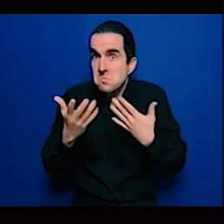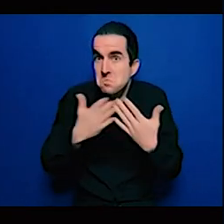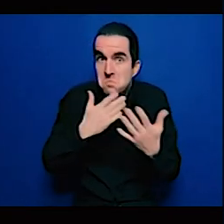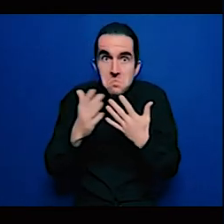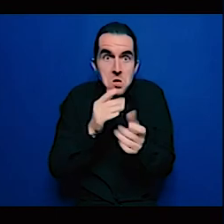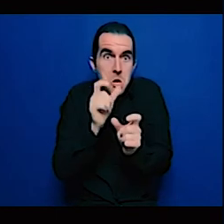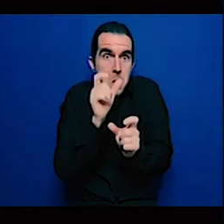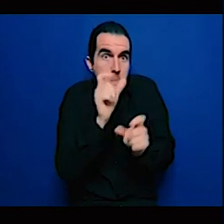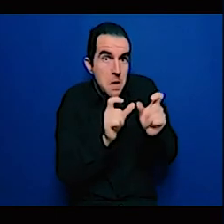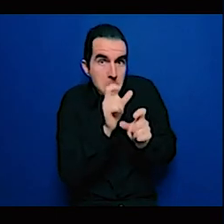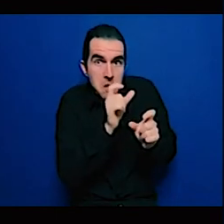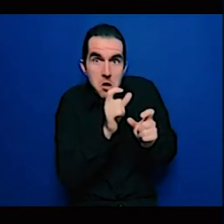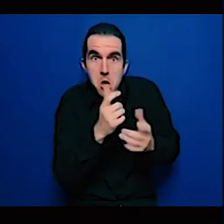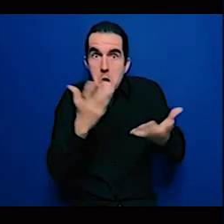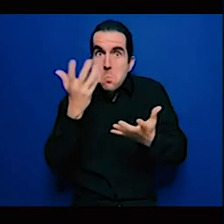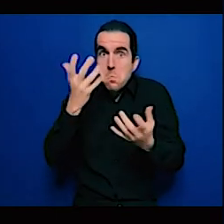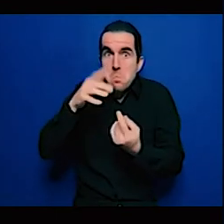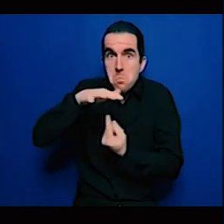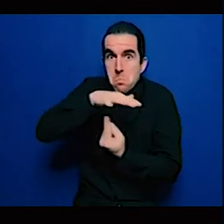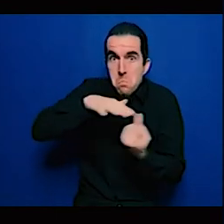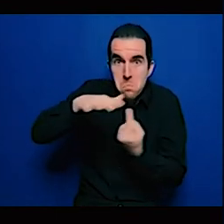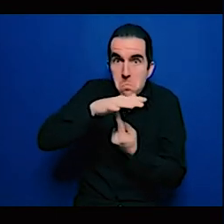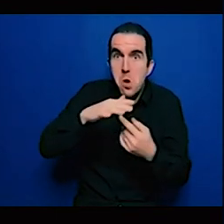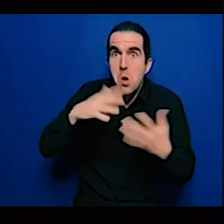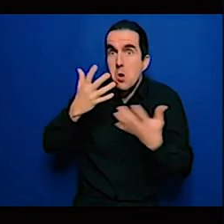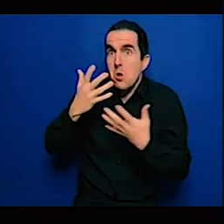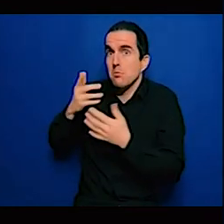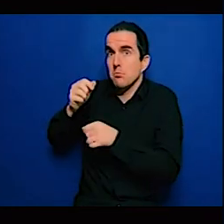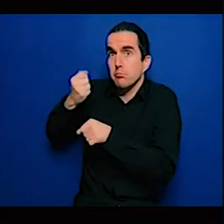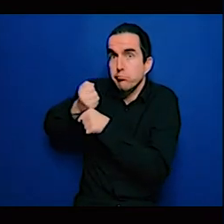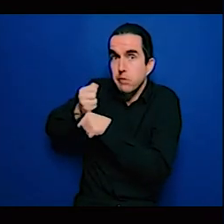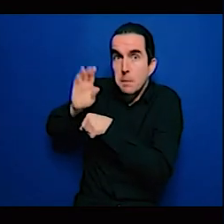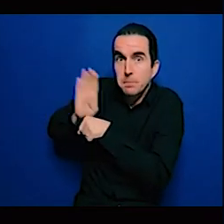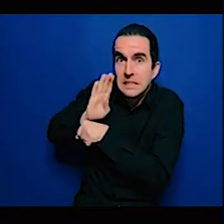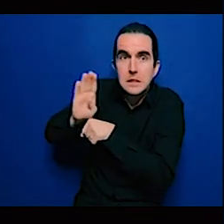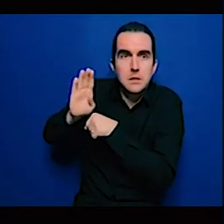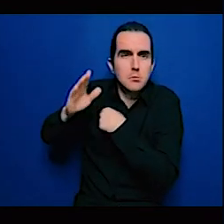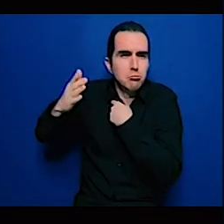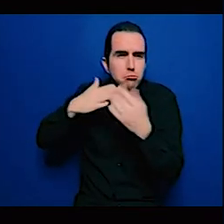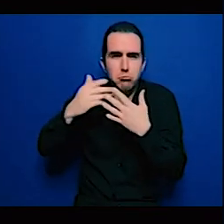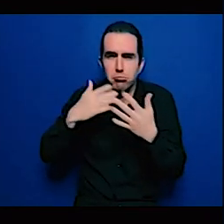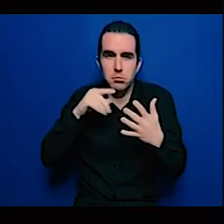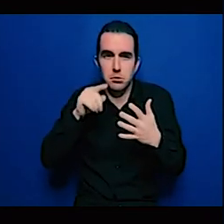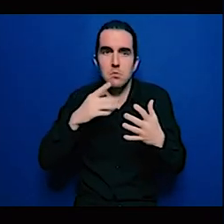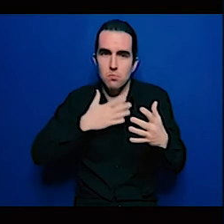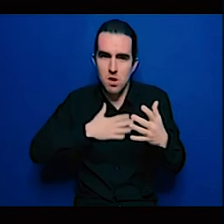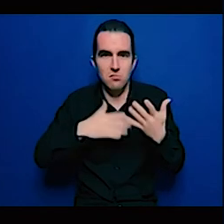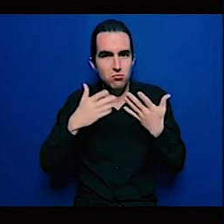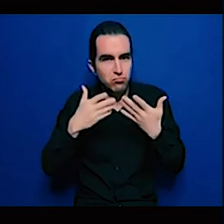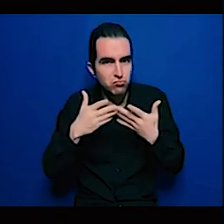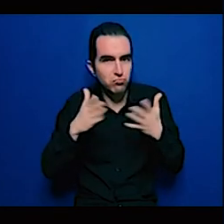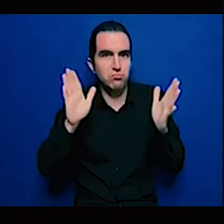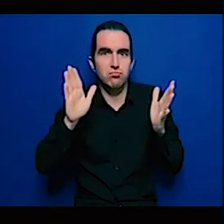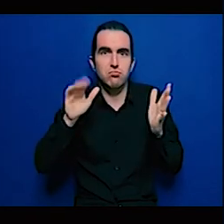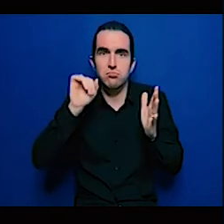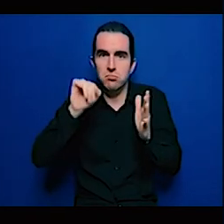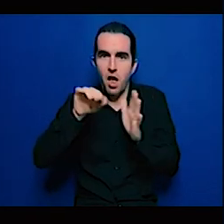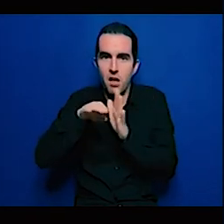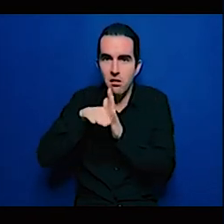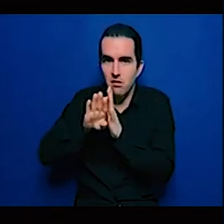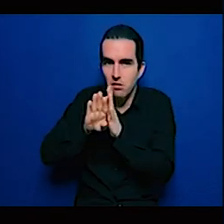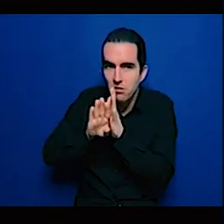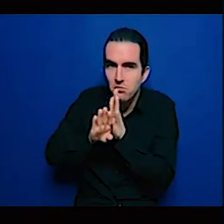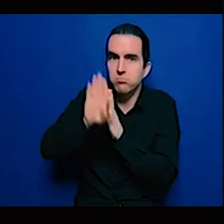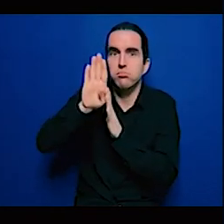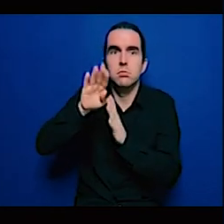companies to compel them to improve governance and maximize performance this is I guess speaking to the